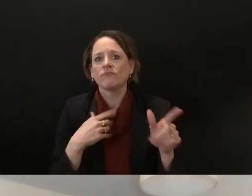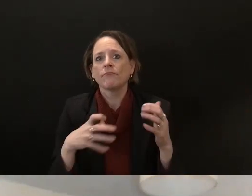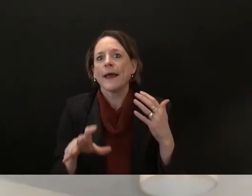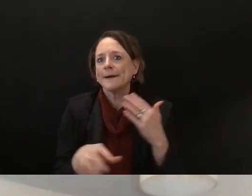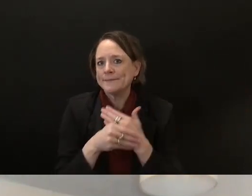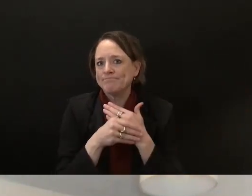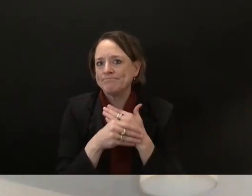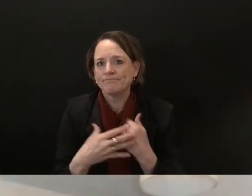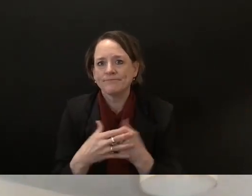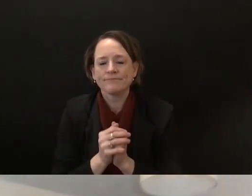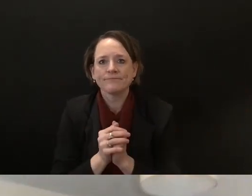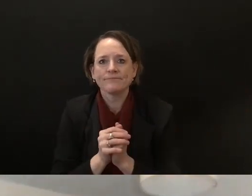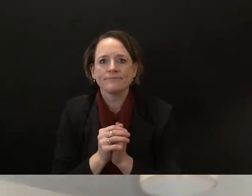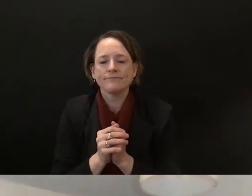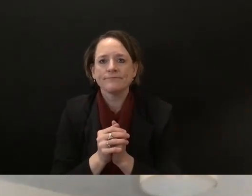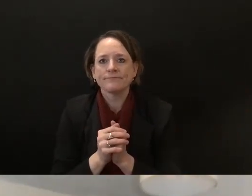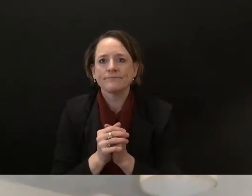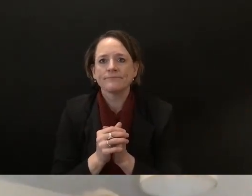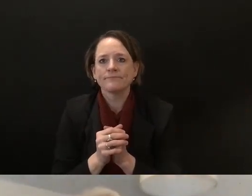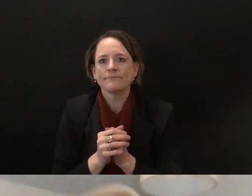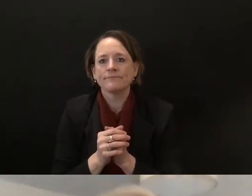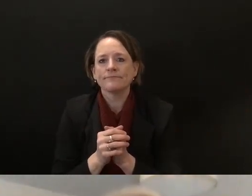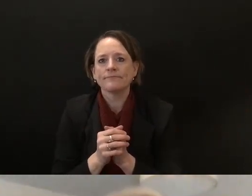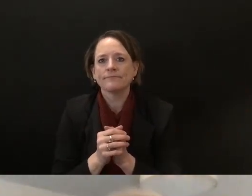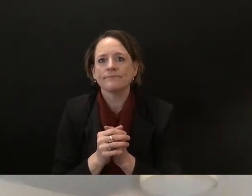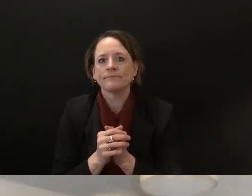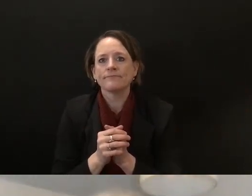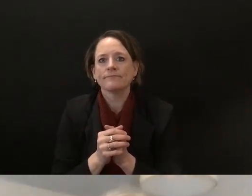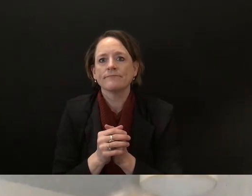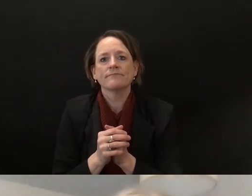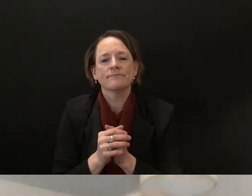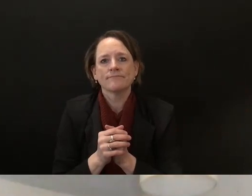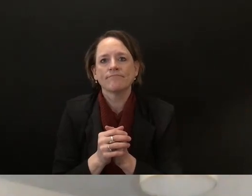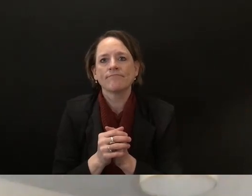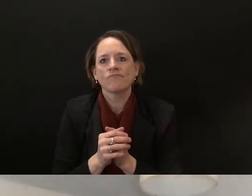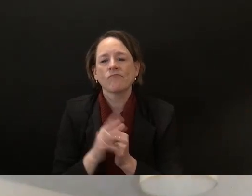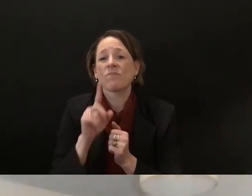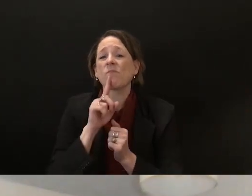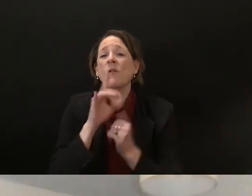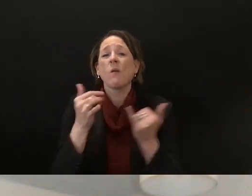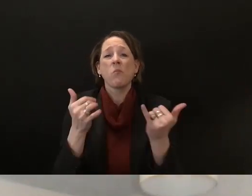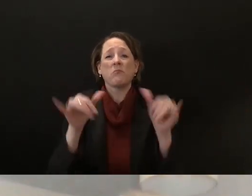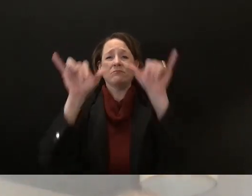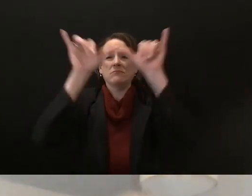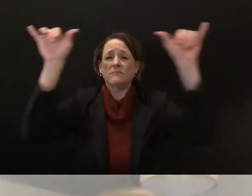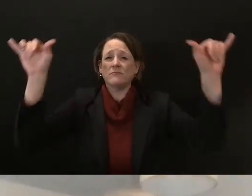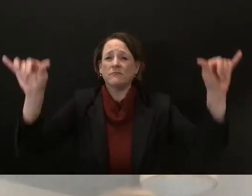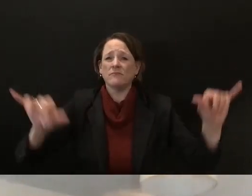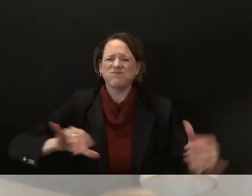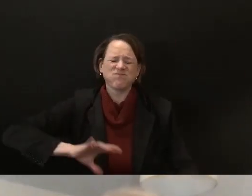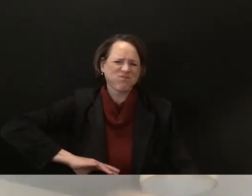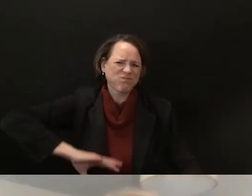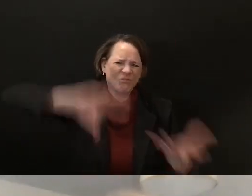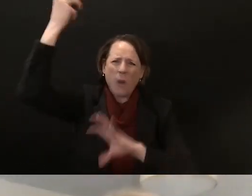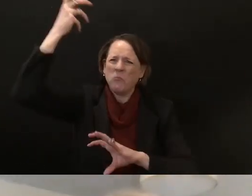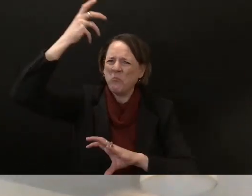that we do reform uh our current system and um just having conversations today about what we can do to try to be able to do